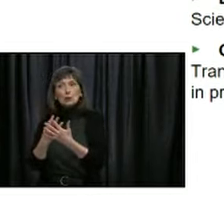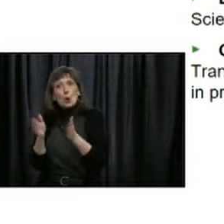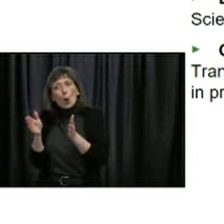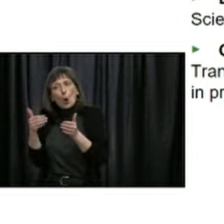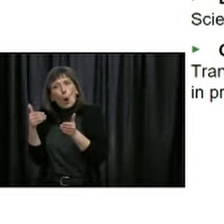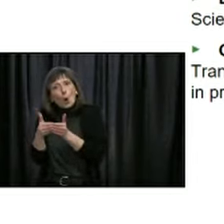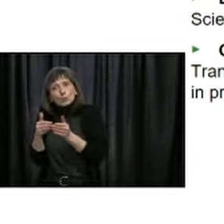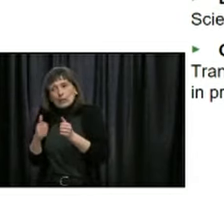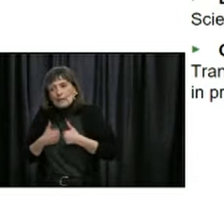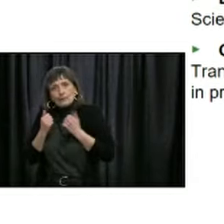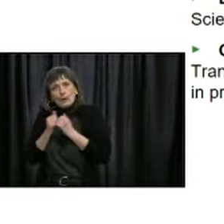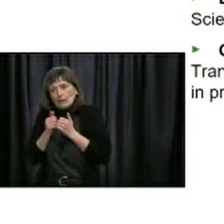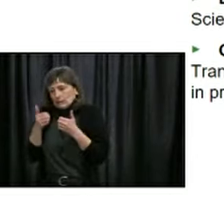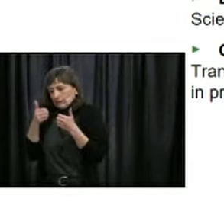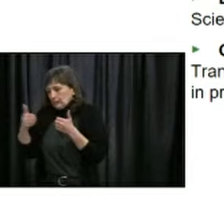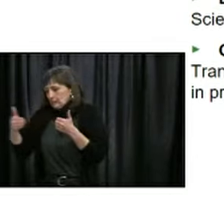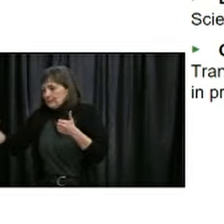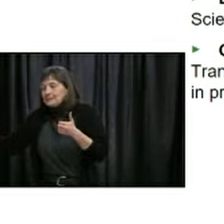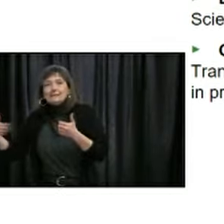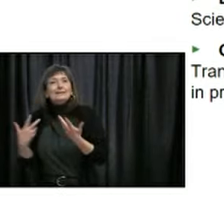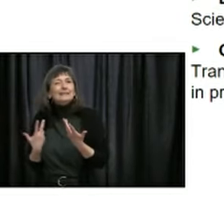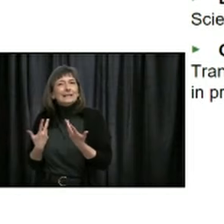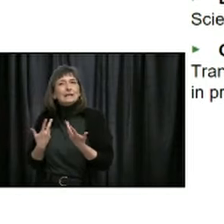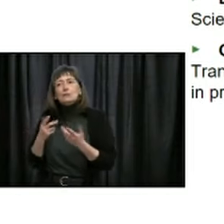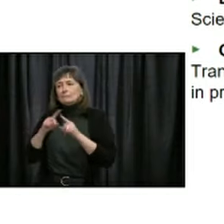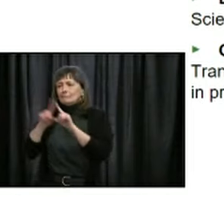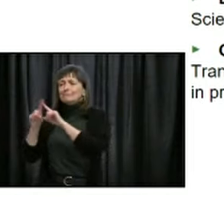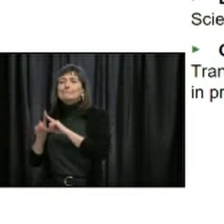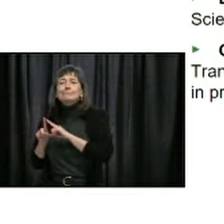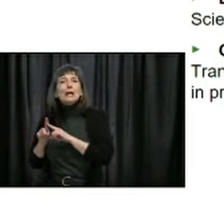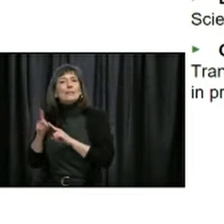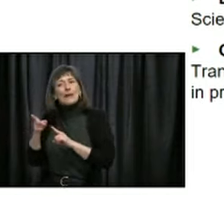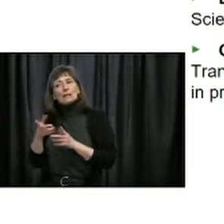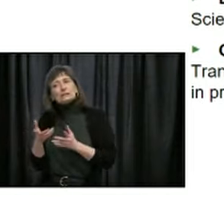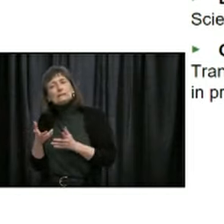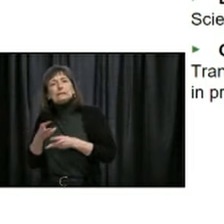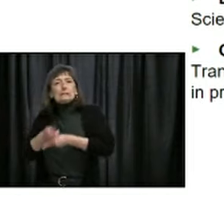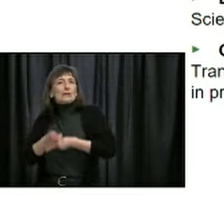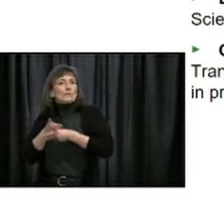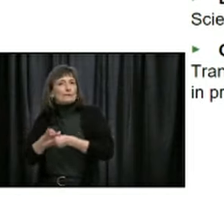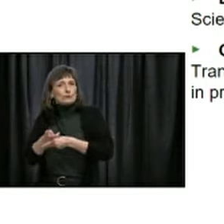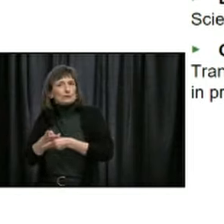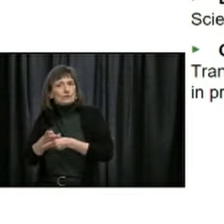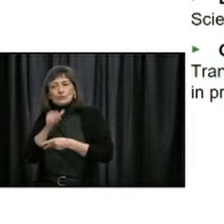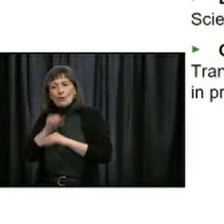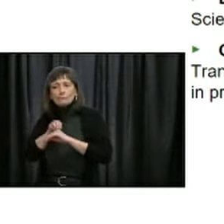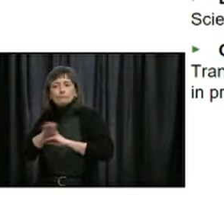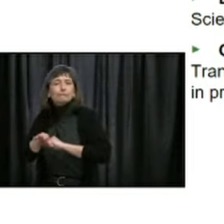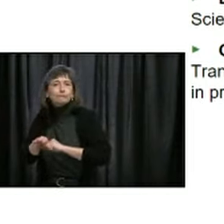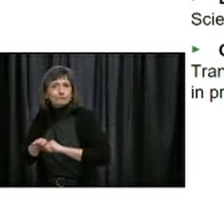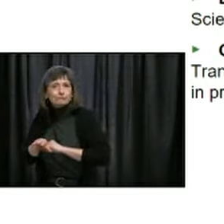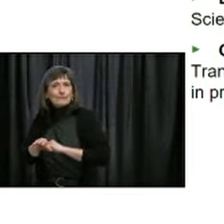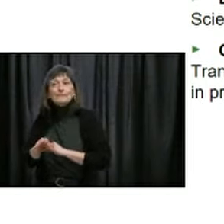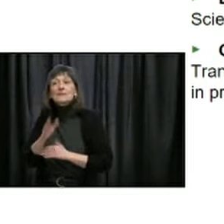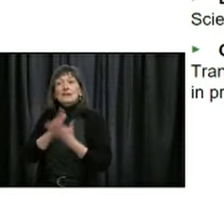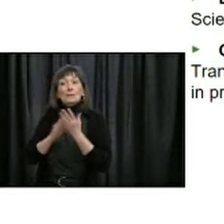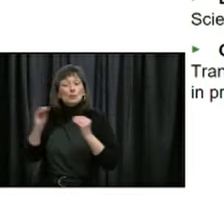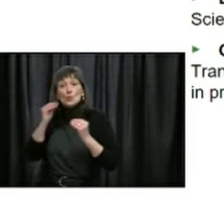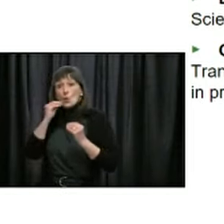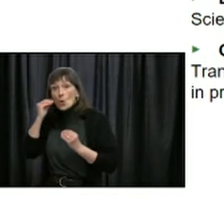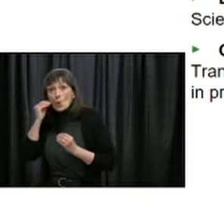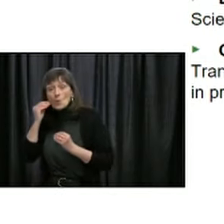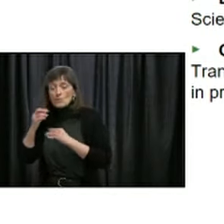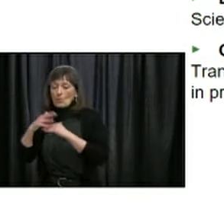long-term care, personal care homes, assisted living facilities, people who are precariously housed, and some indigenous